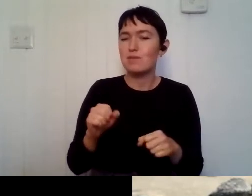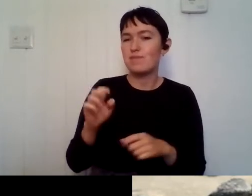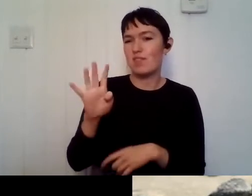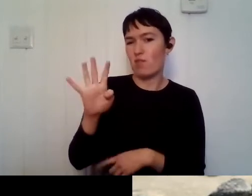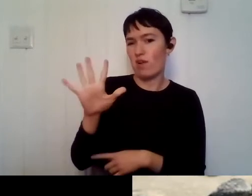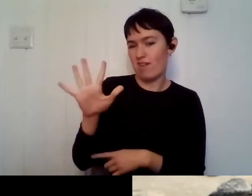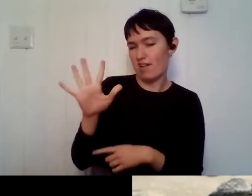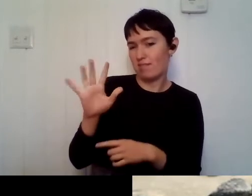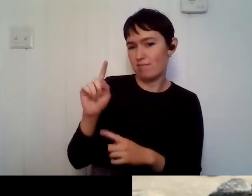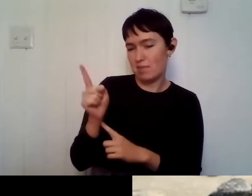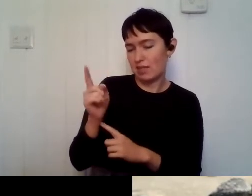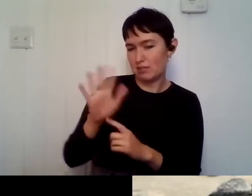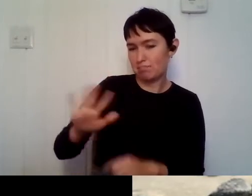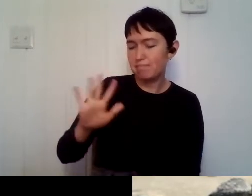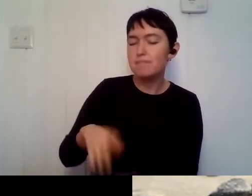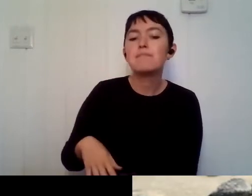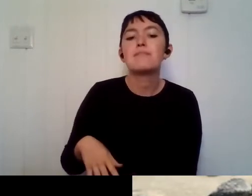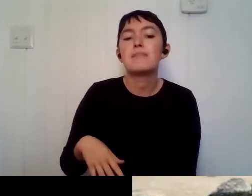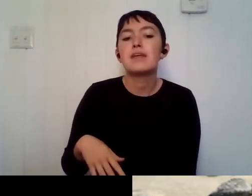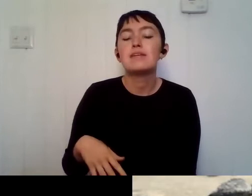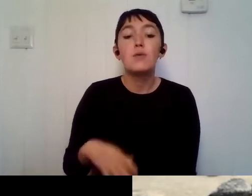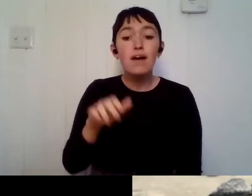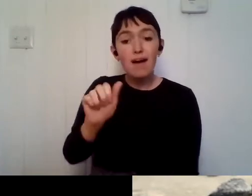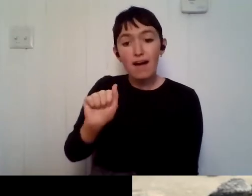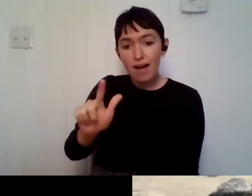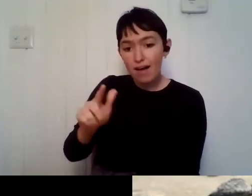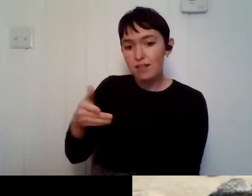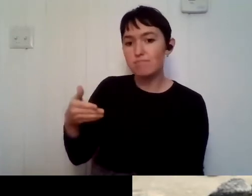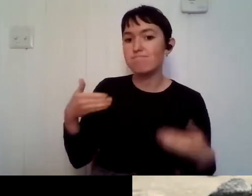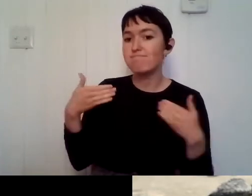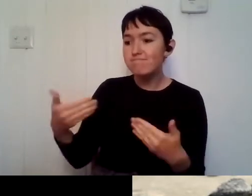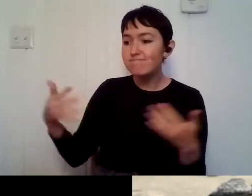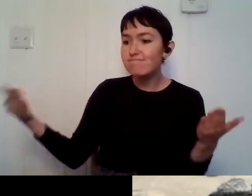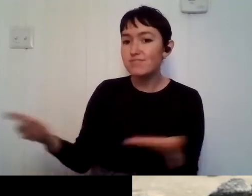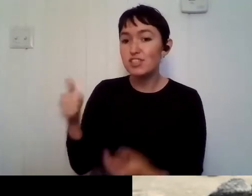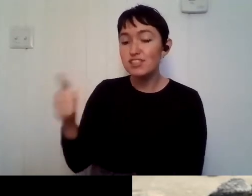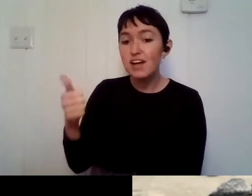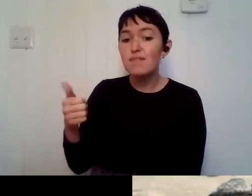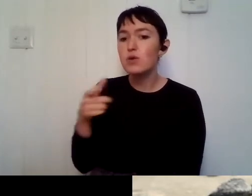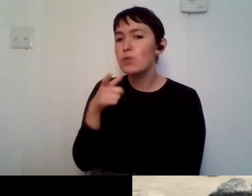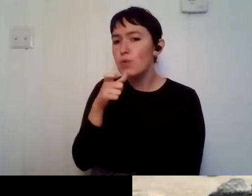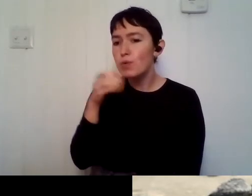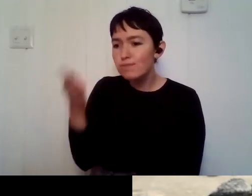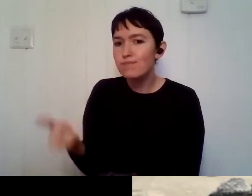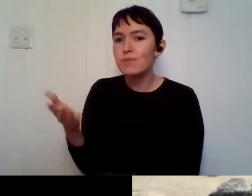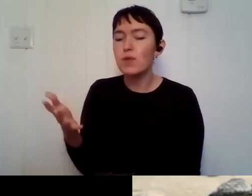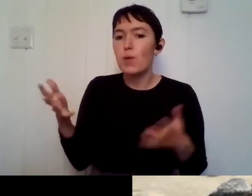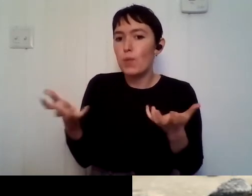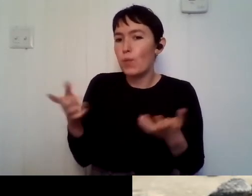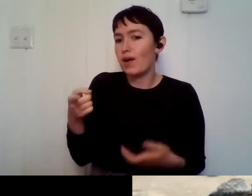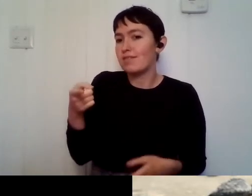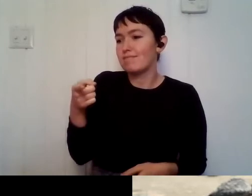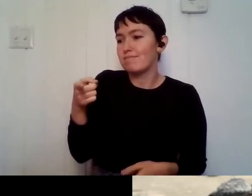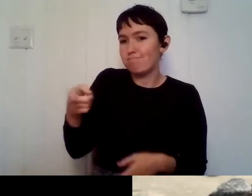So Al, would you like to tell everybody here who you are, what you do, and why you like it? Yes.